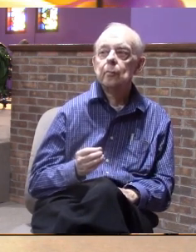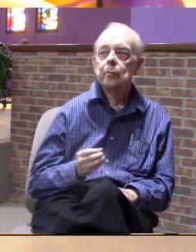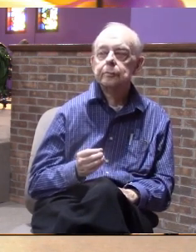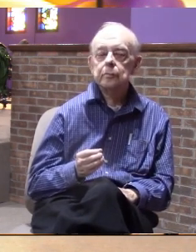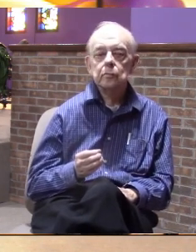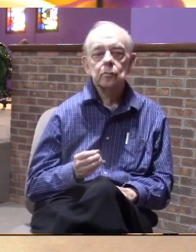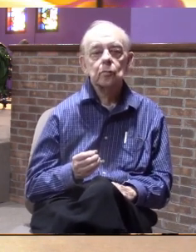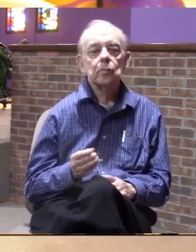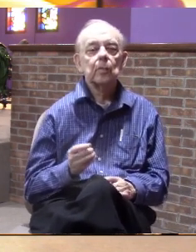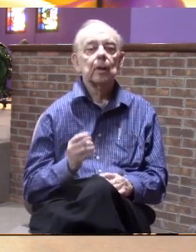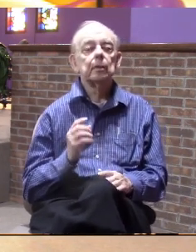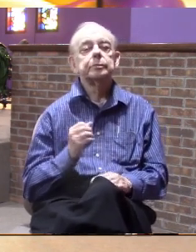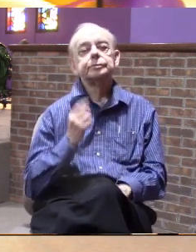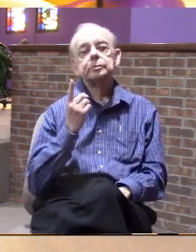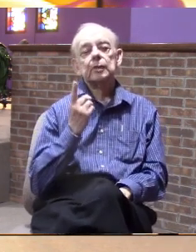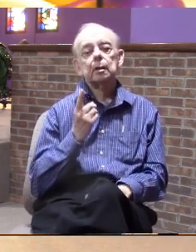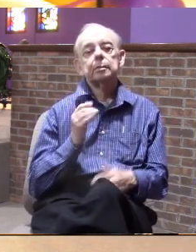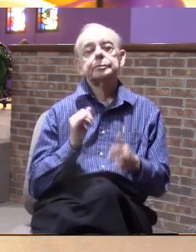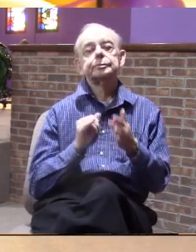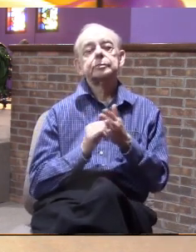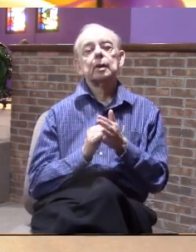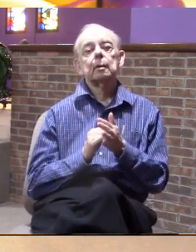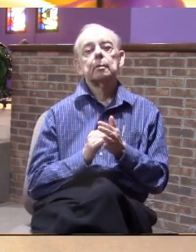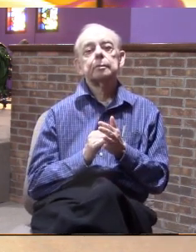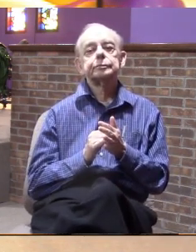what it understands is this